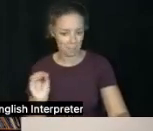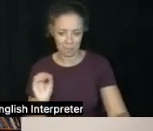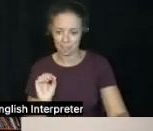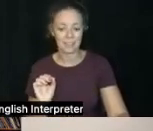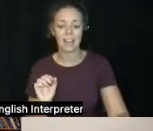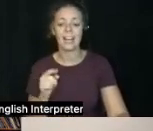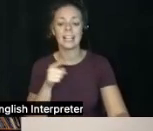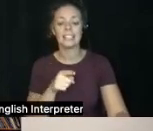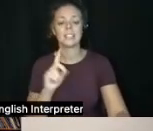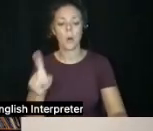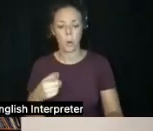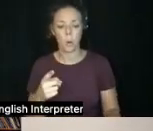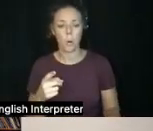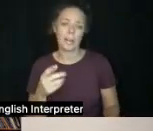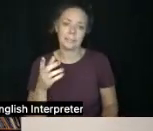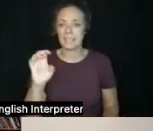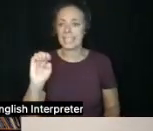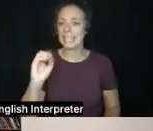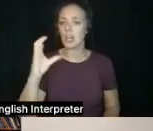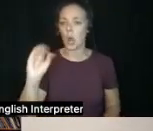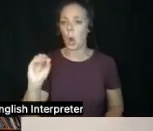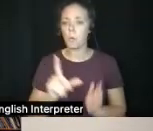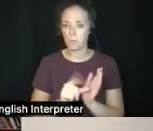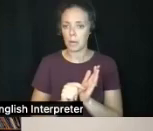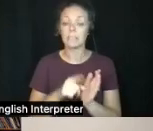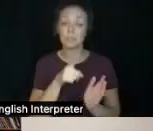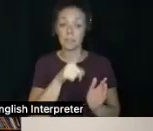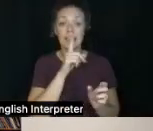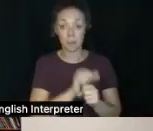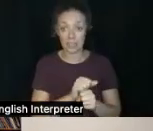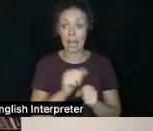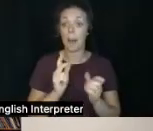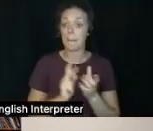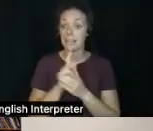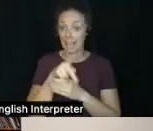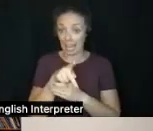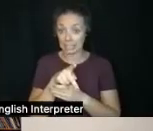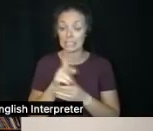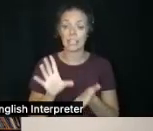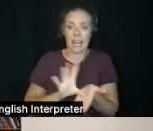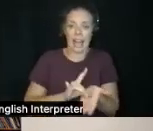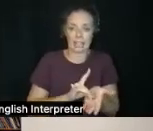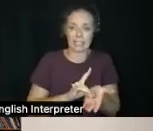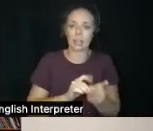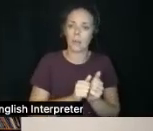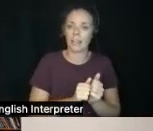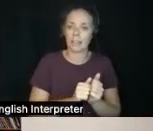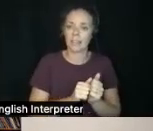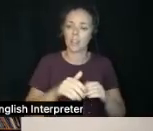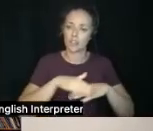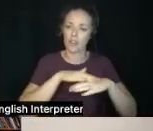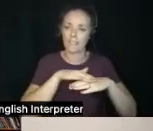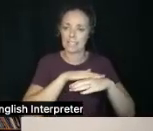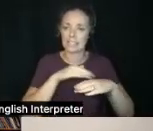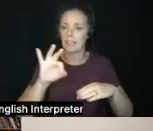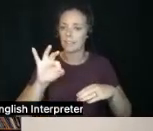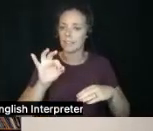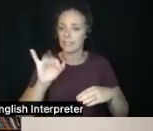an eco-print. So those are literally plants connecting with the surface of the fiber and shedding